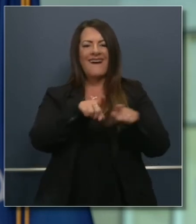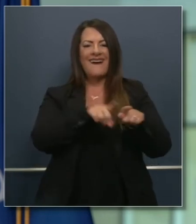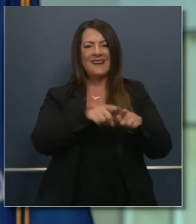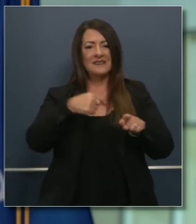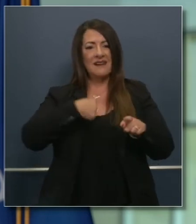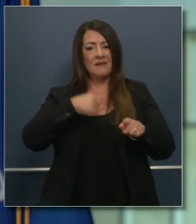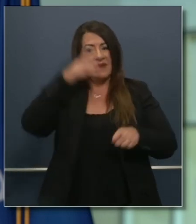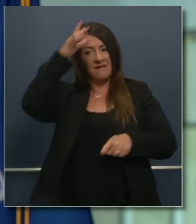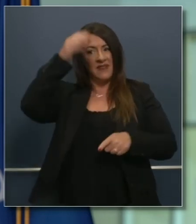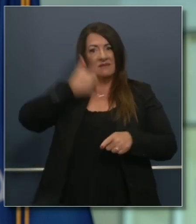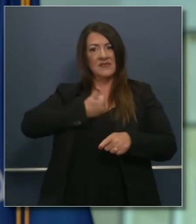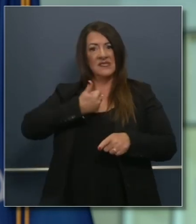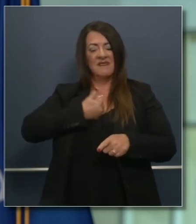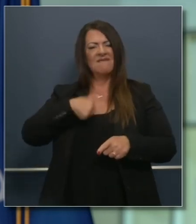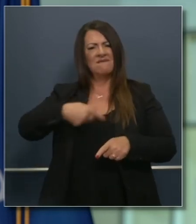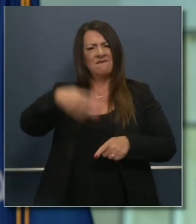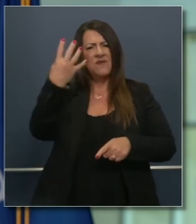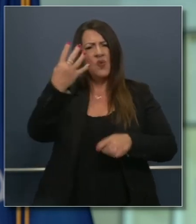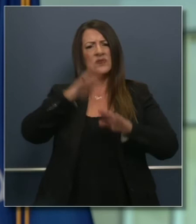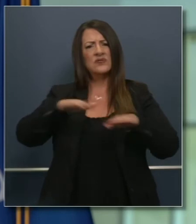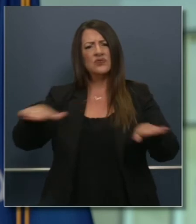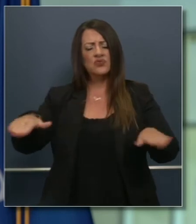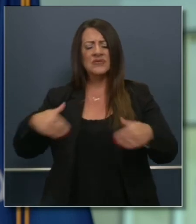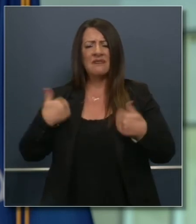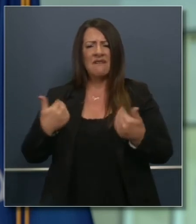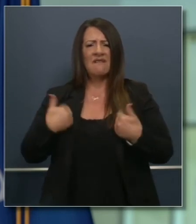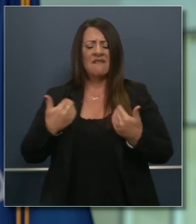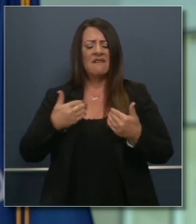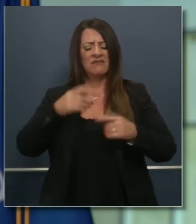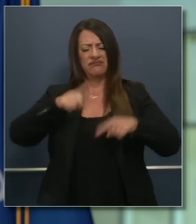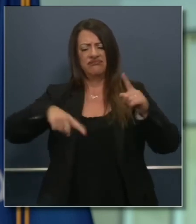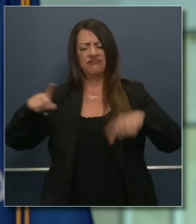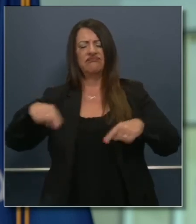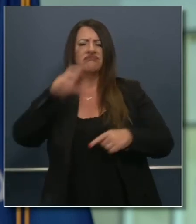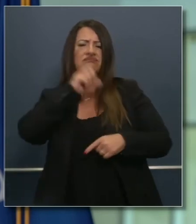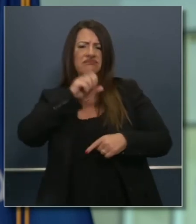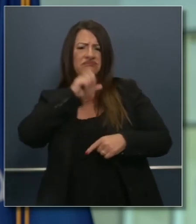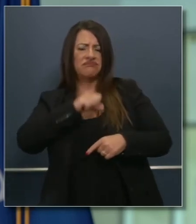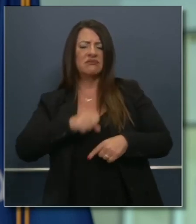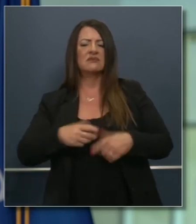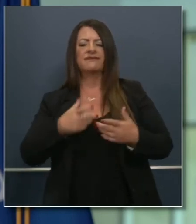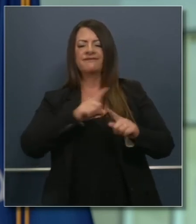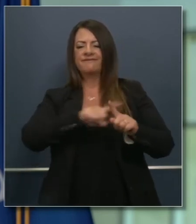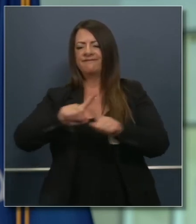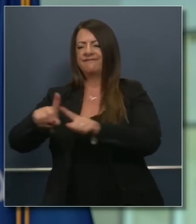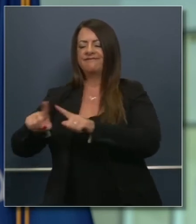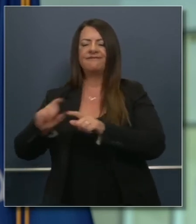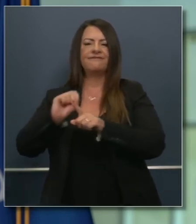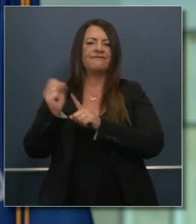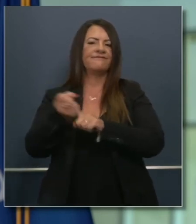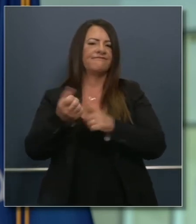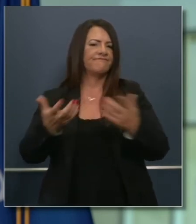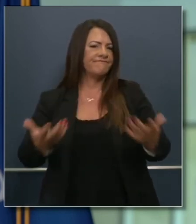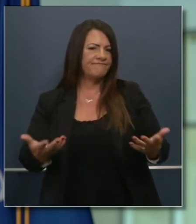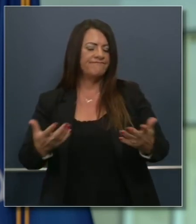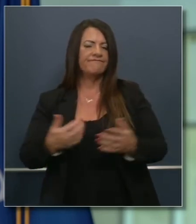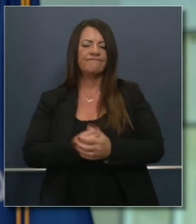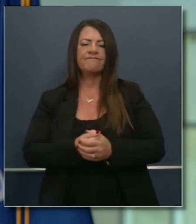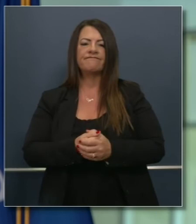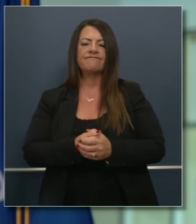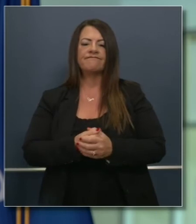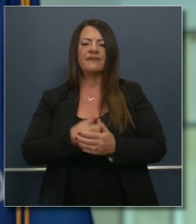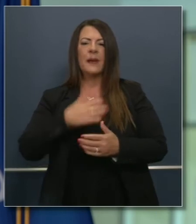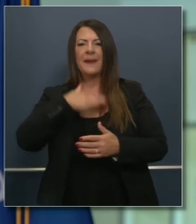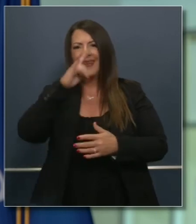as a parent of four young children different ages different cohorts different situations one respect different